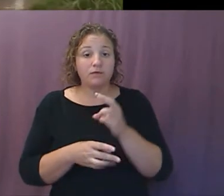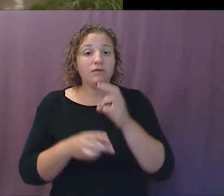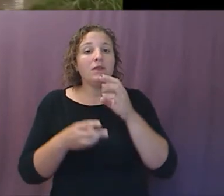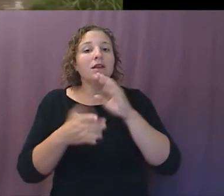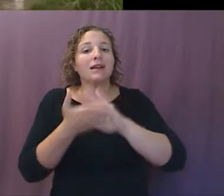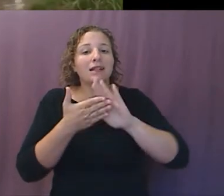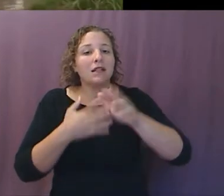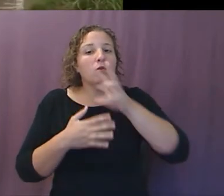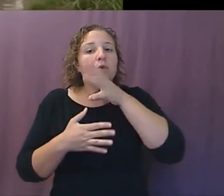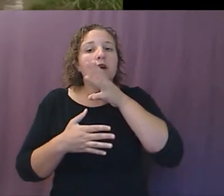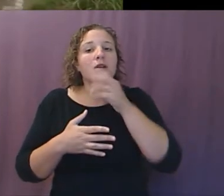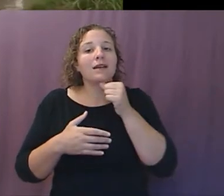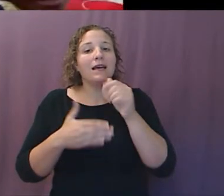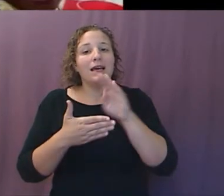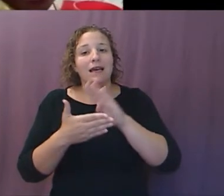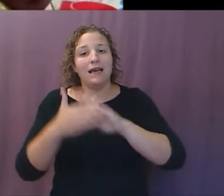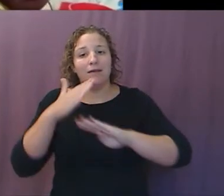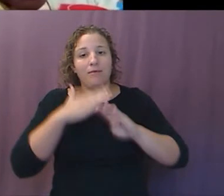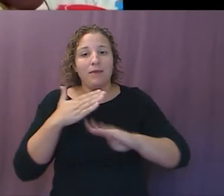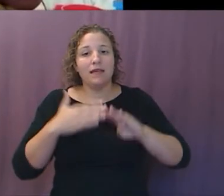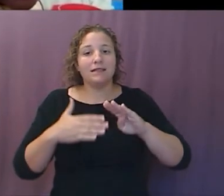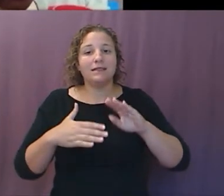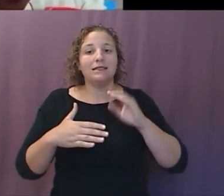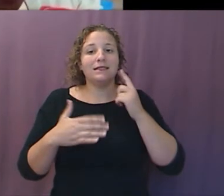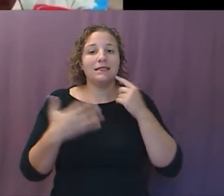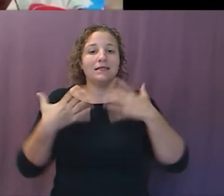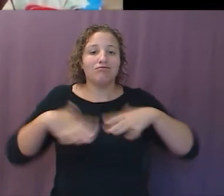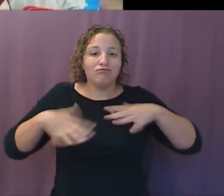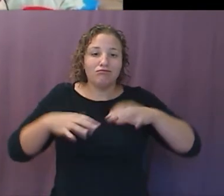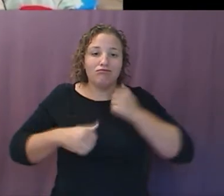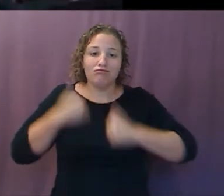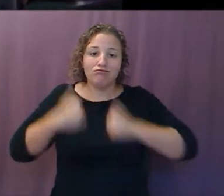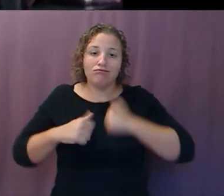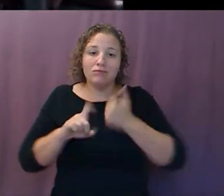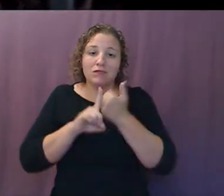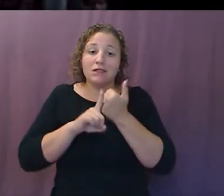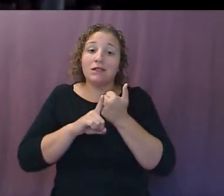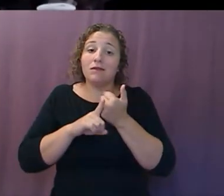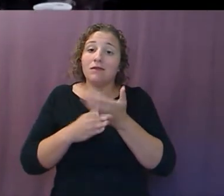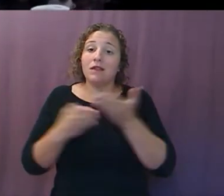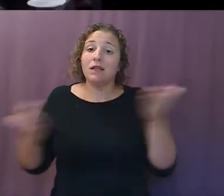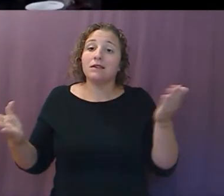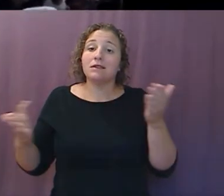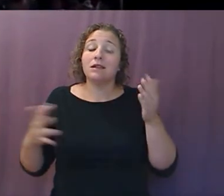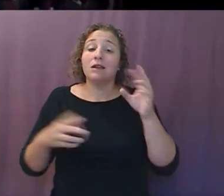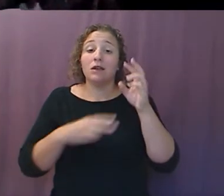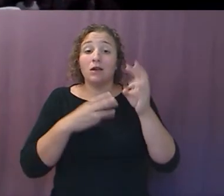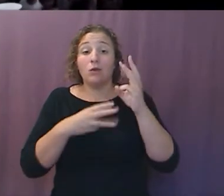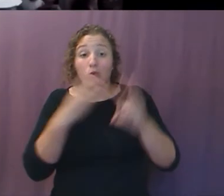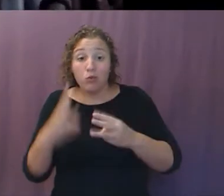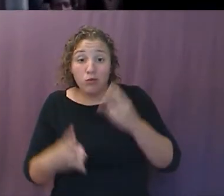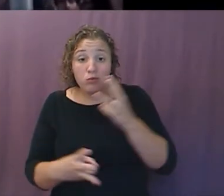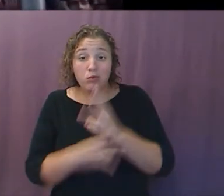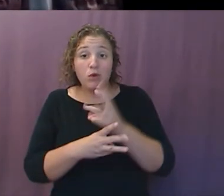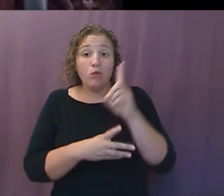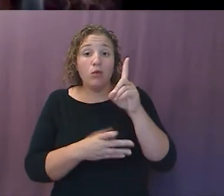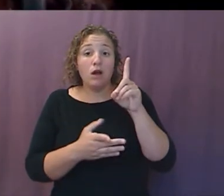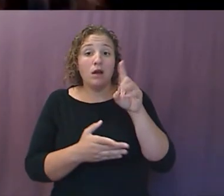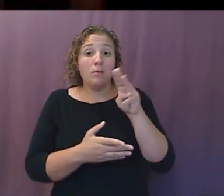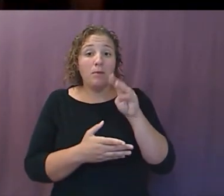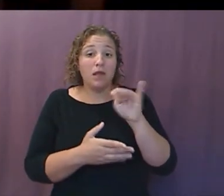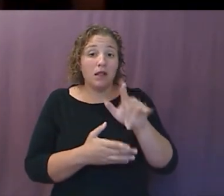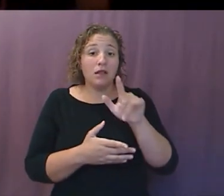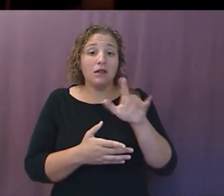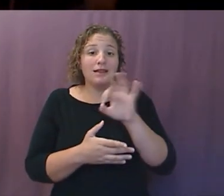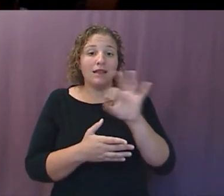basic sanitation facilities. Globally, 1 billion children experience some type of abuse